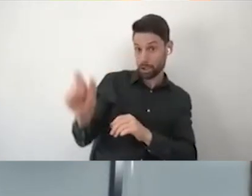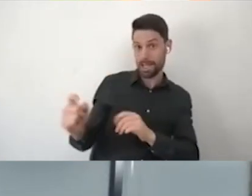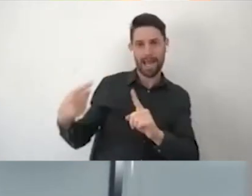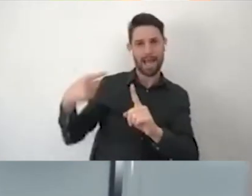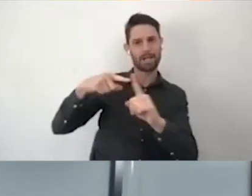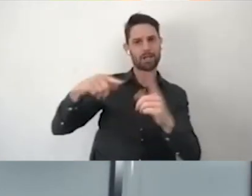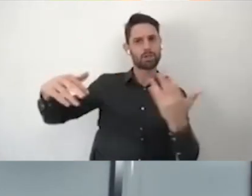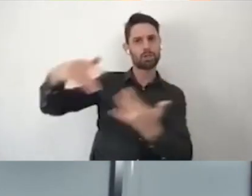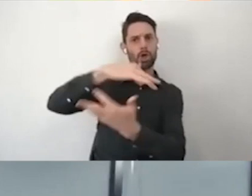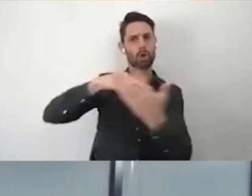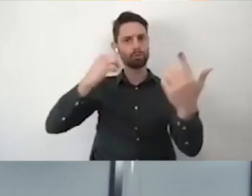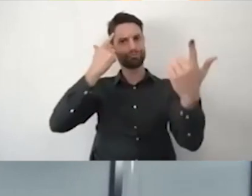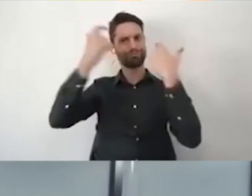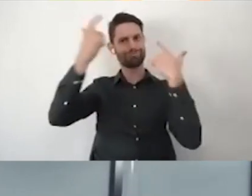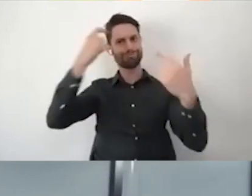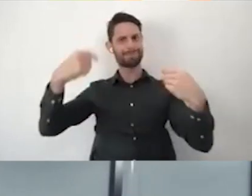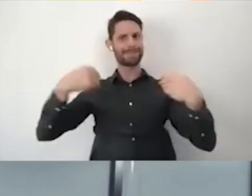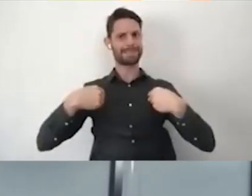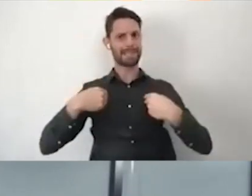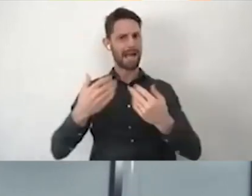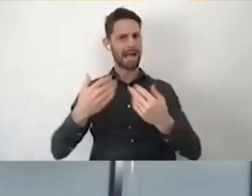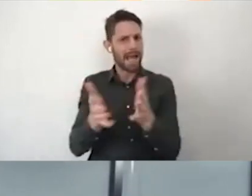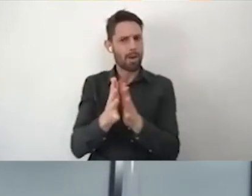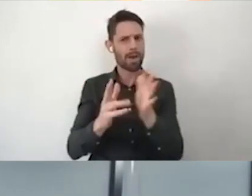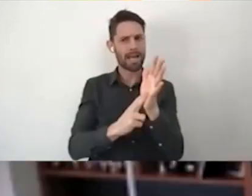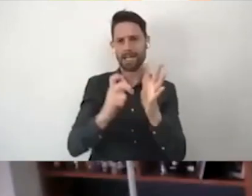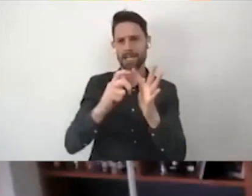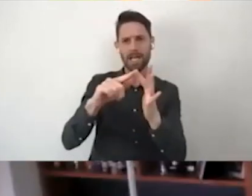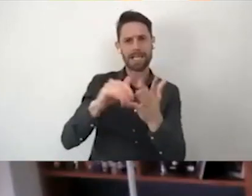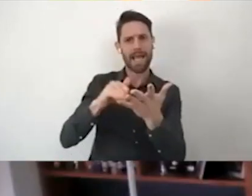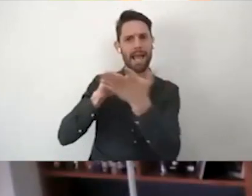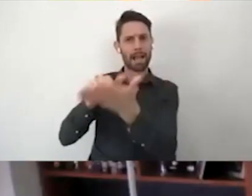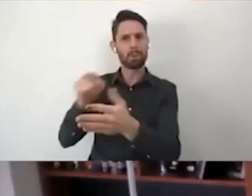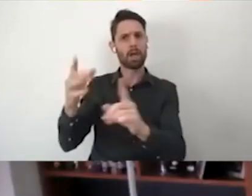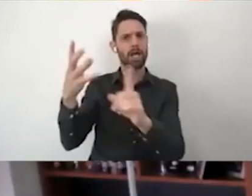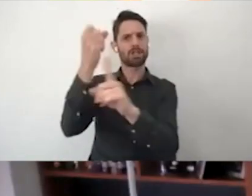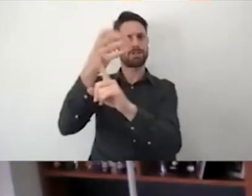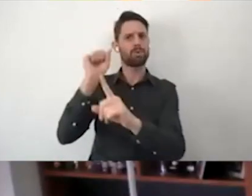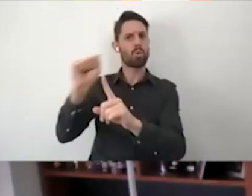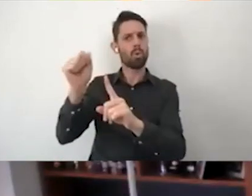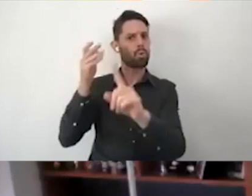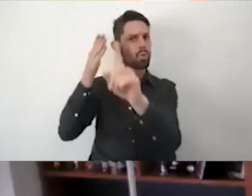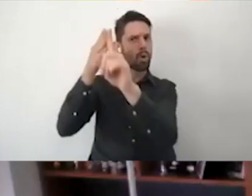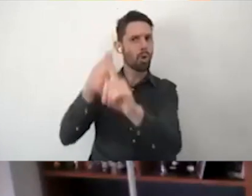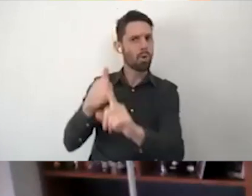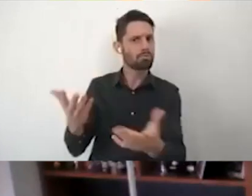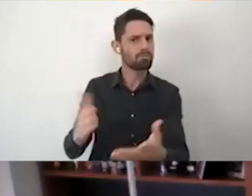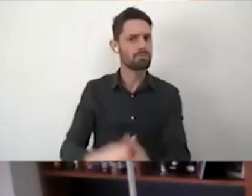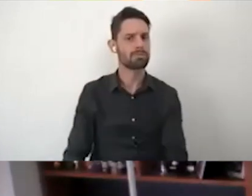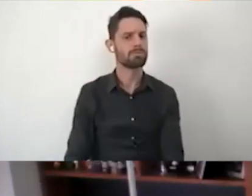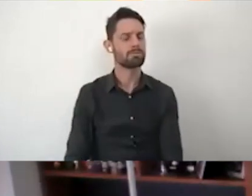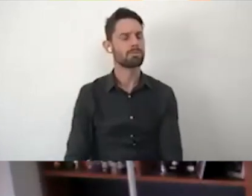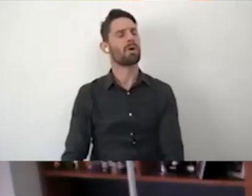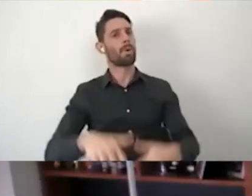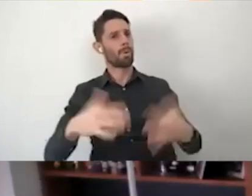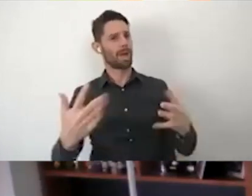NDIS help you achieve your goals? That's a great question. I think when I